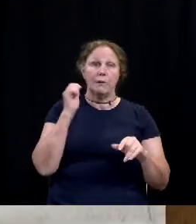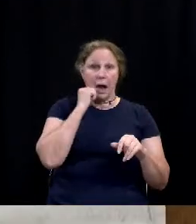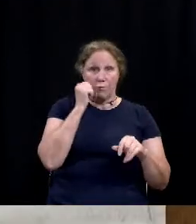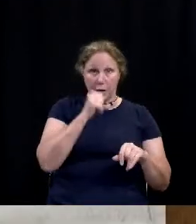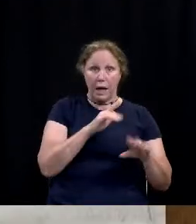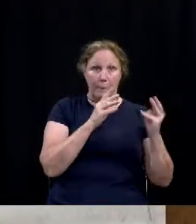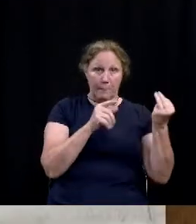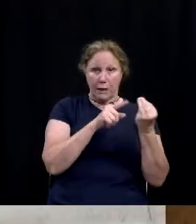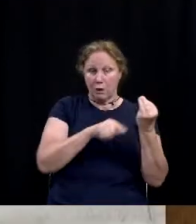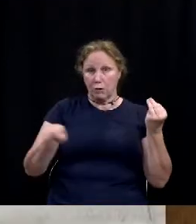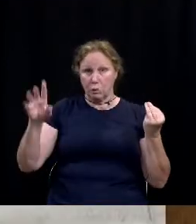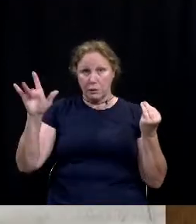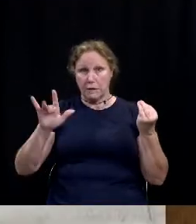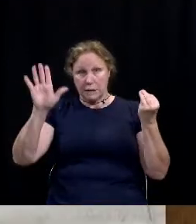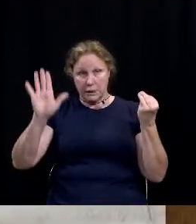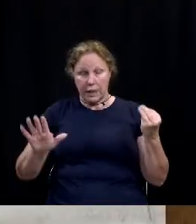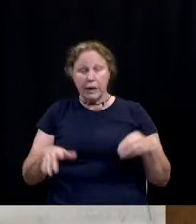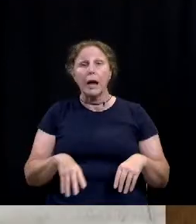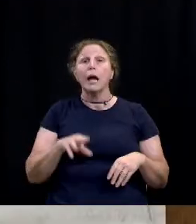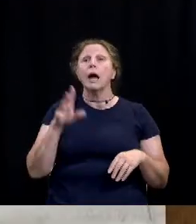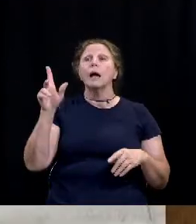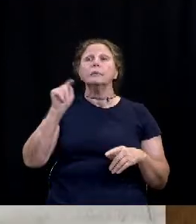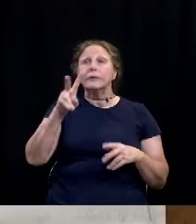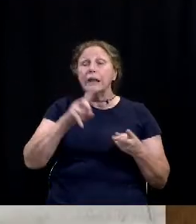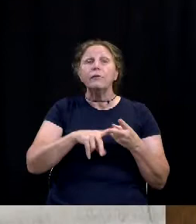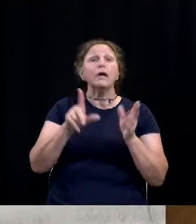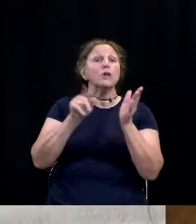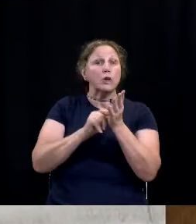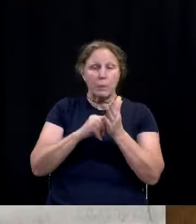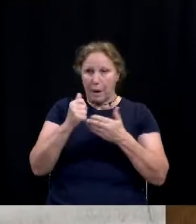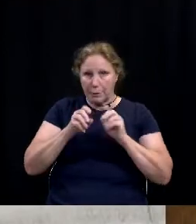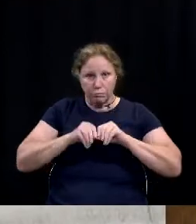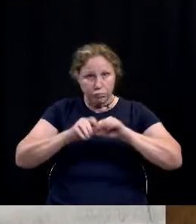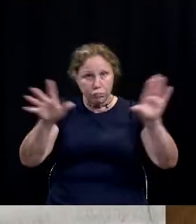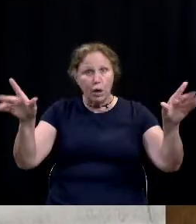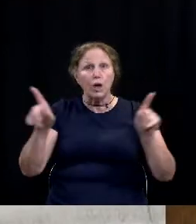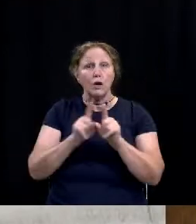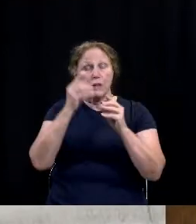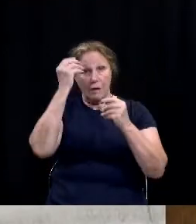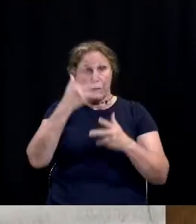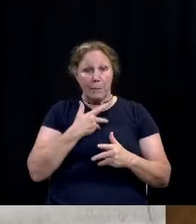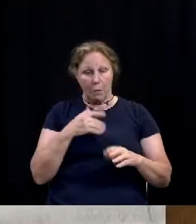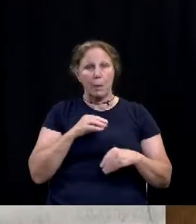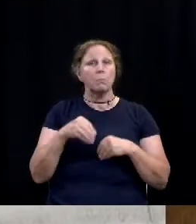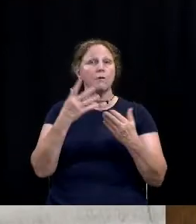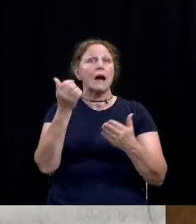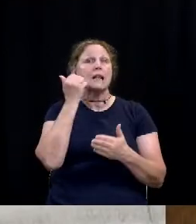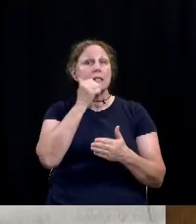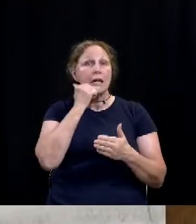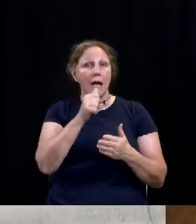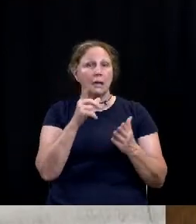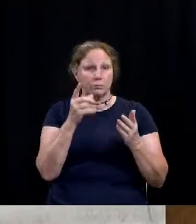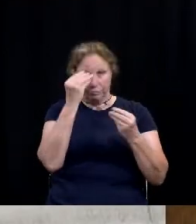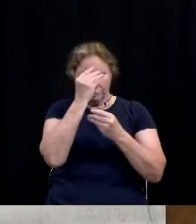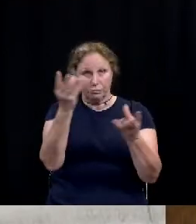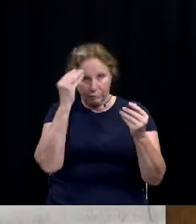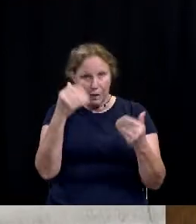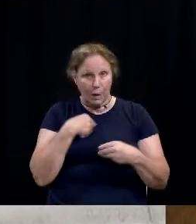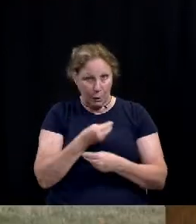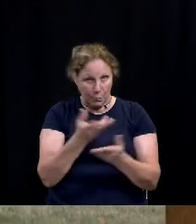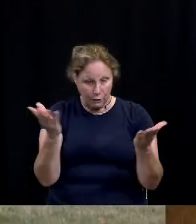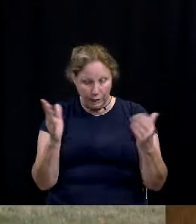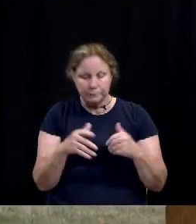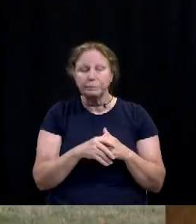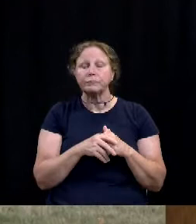The media has really helped get the word out, with most of them using the additional information we provide in the daily press release updates from the health